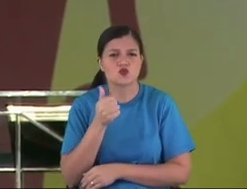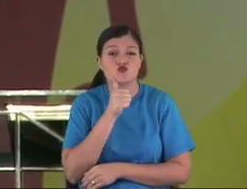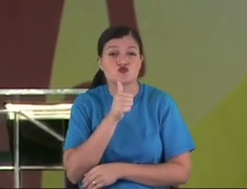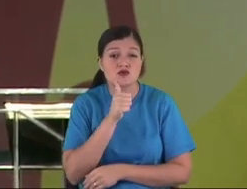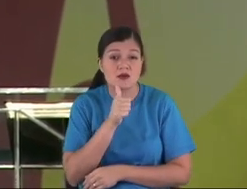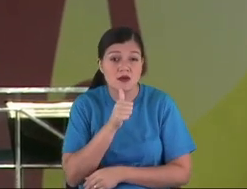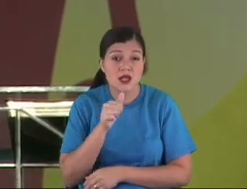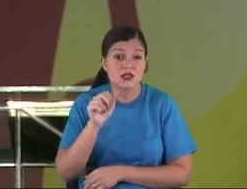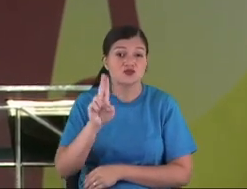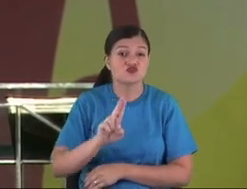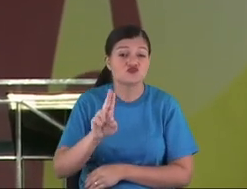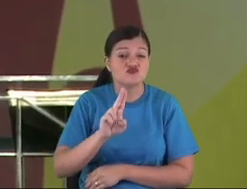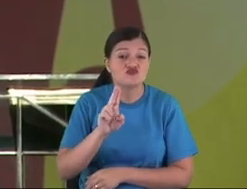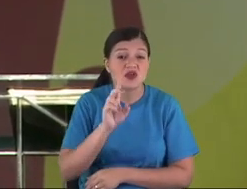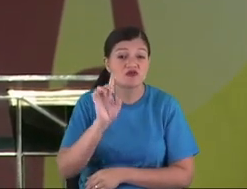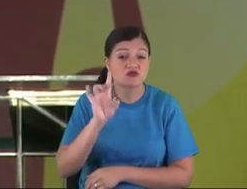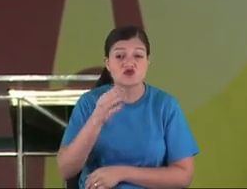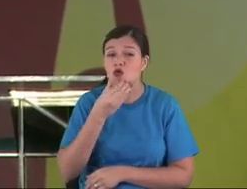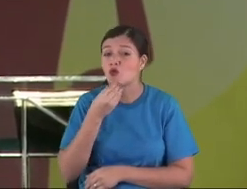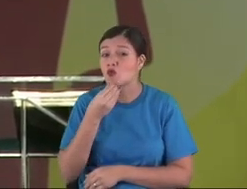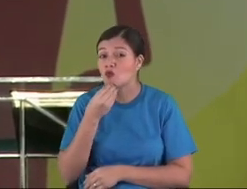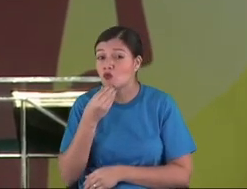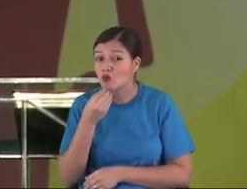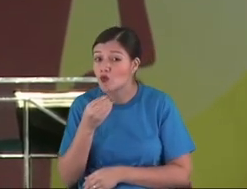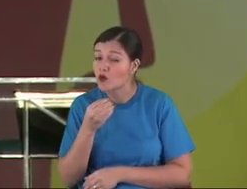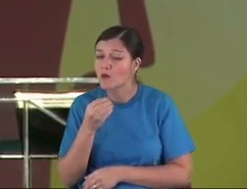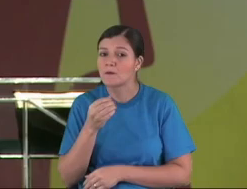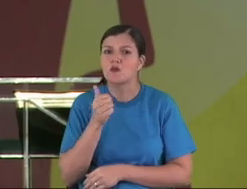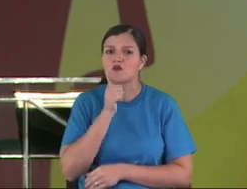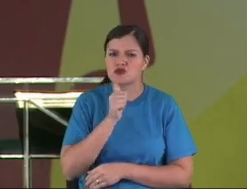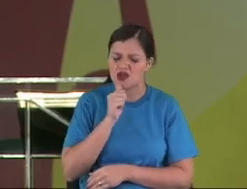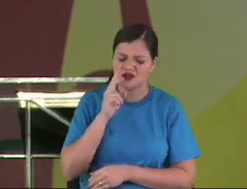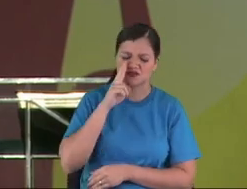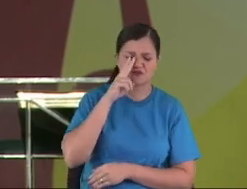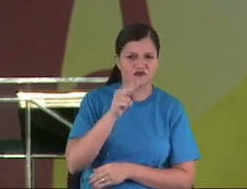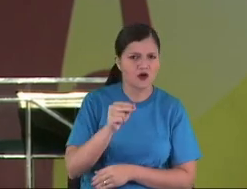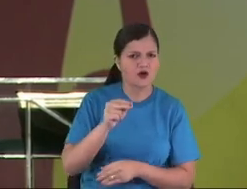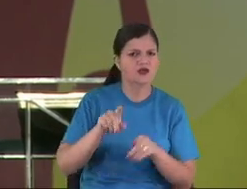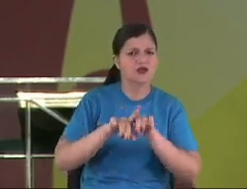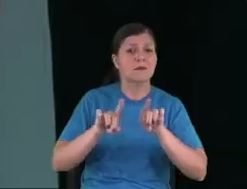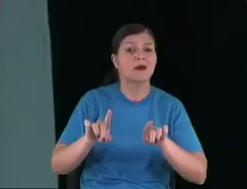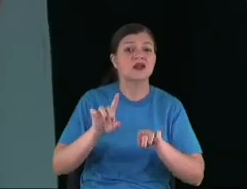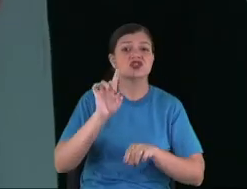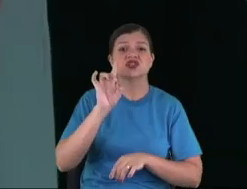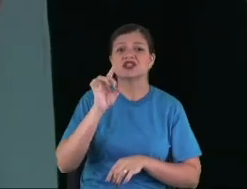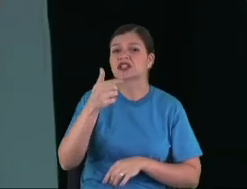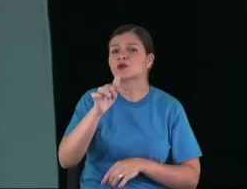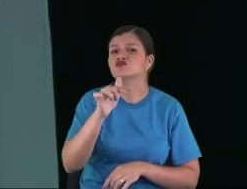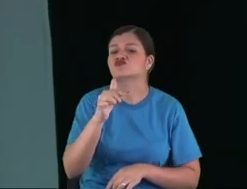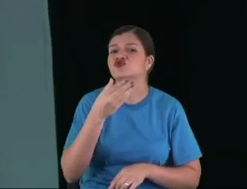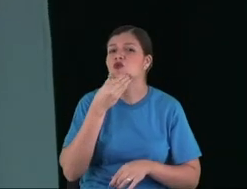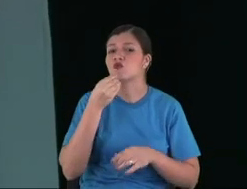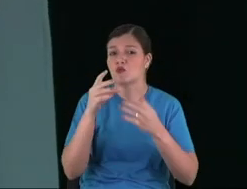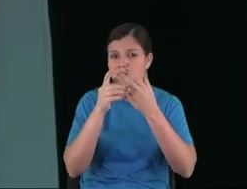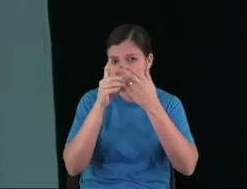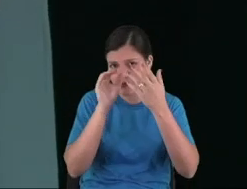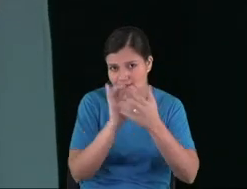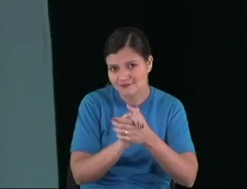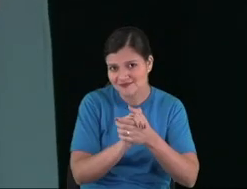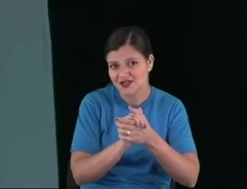far away from there, like a warrior of women, but without a husband.